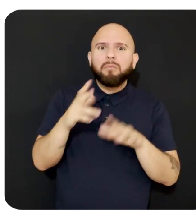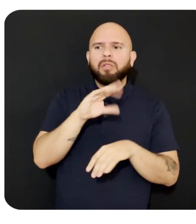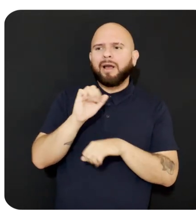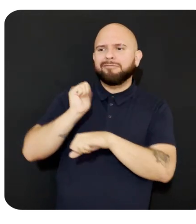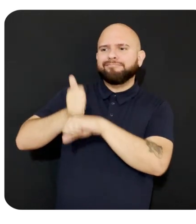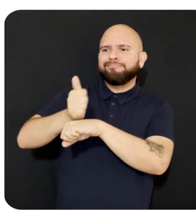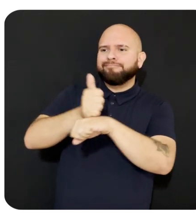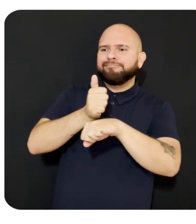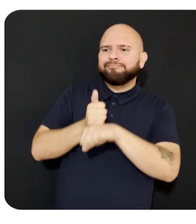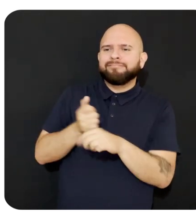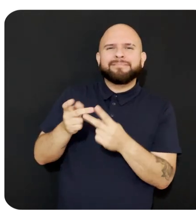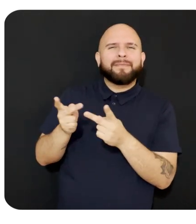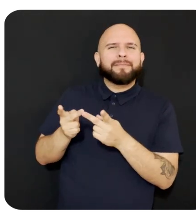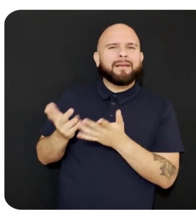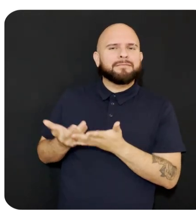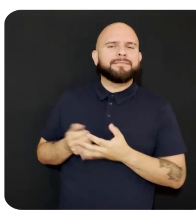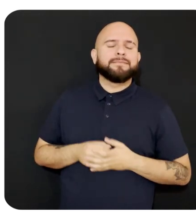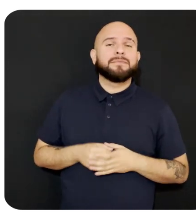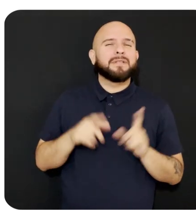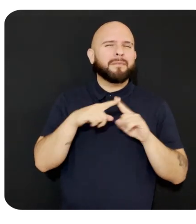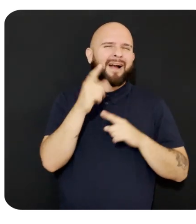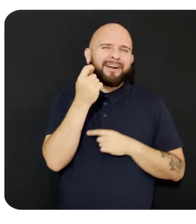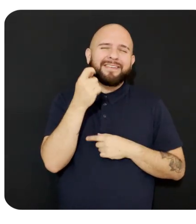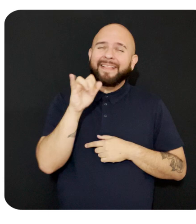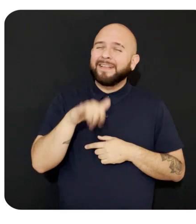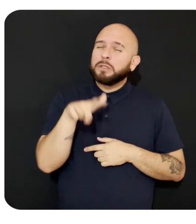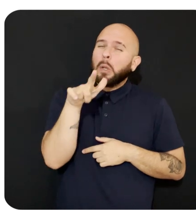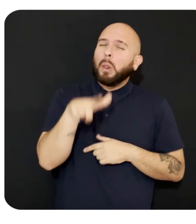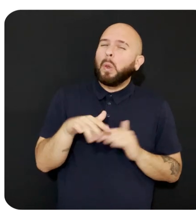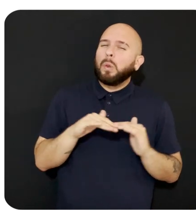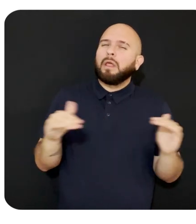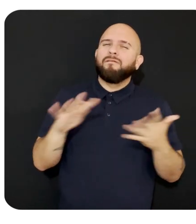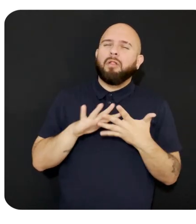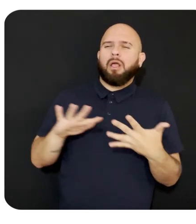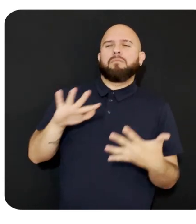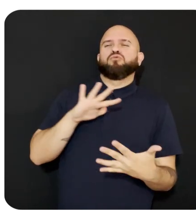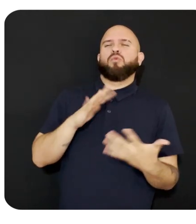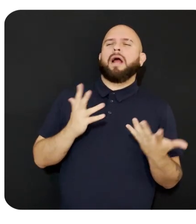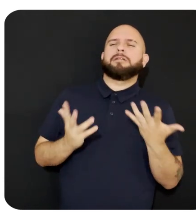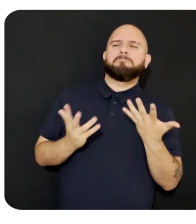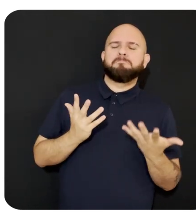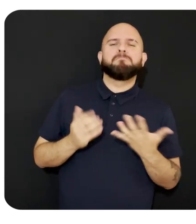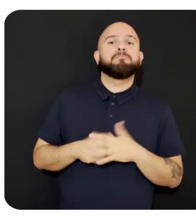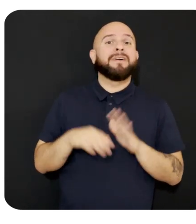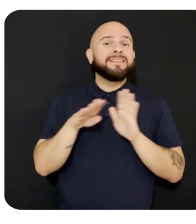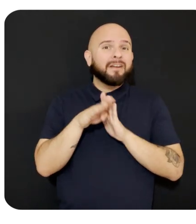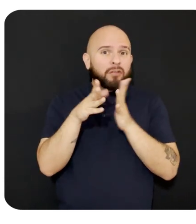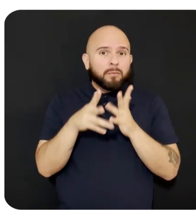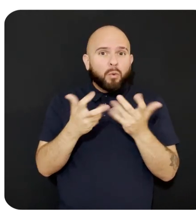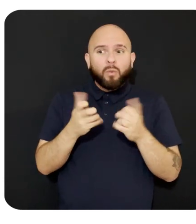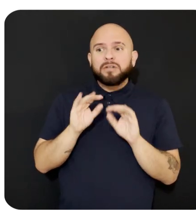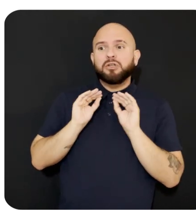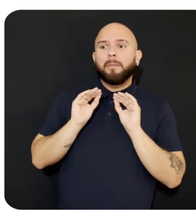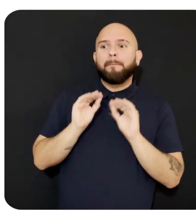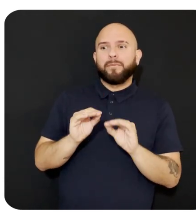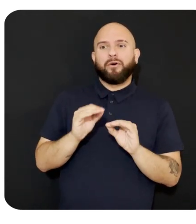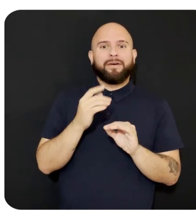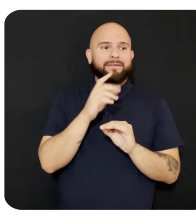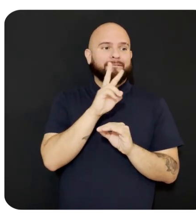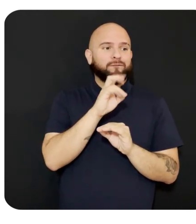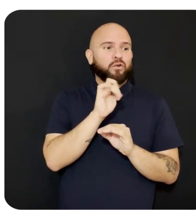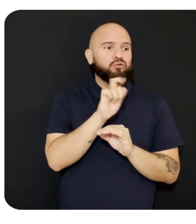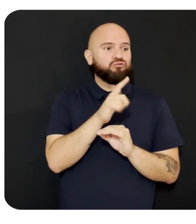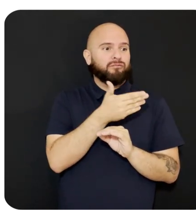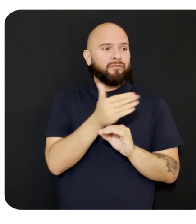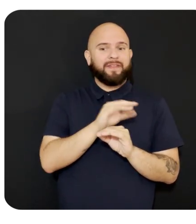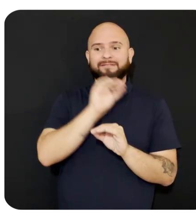However, this is still a pretty low level abstraction. A developer wanting to place a virtual object somewhere in the room needs to